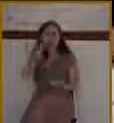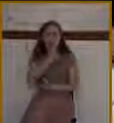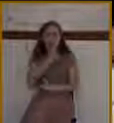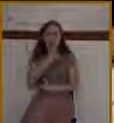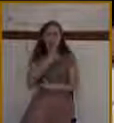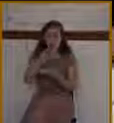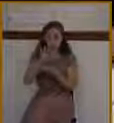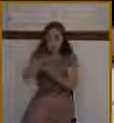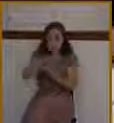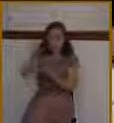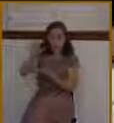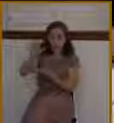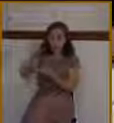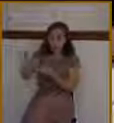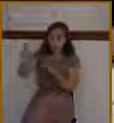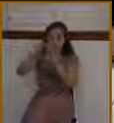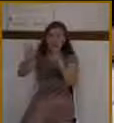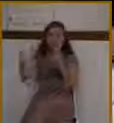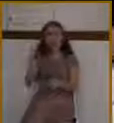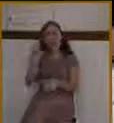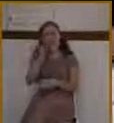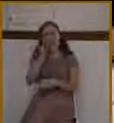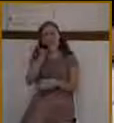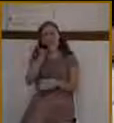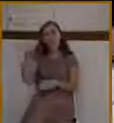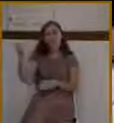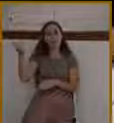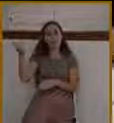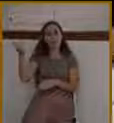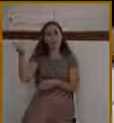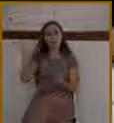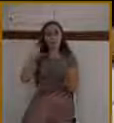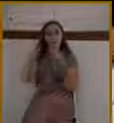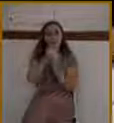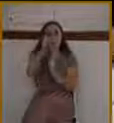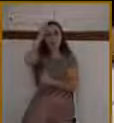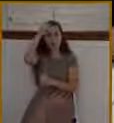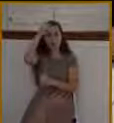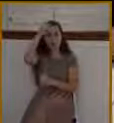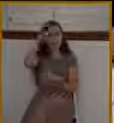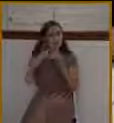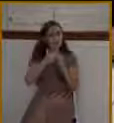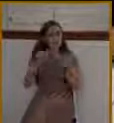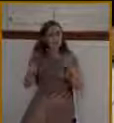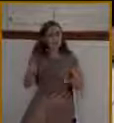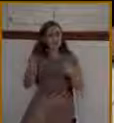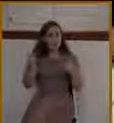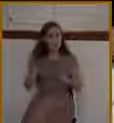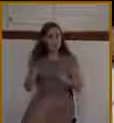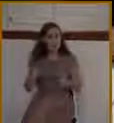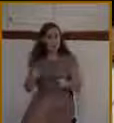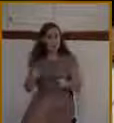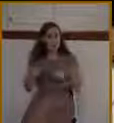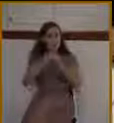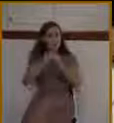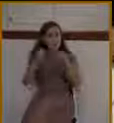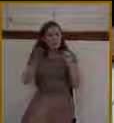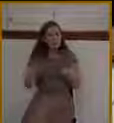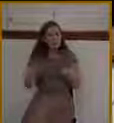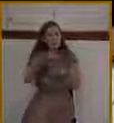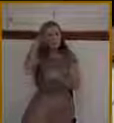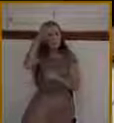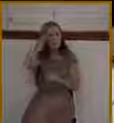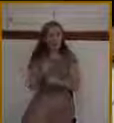glory of this house shall be greater than that of the former. How is that going to happen? How is God going to fill